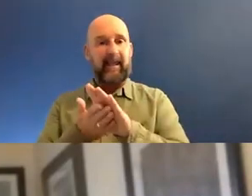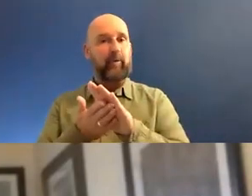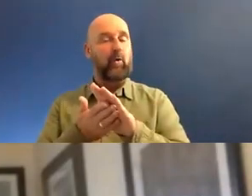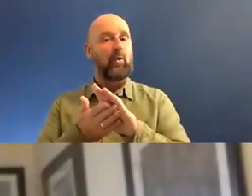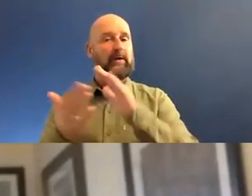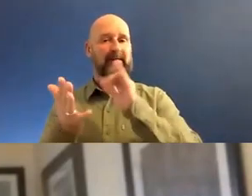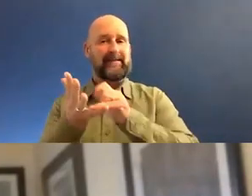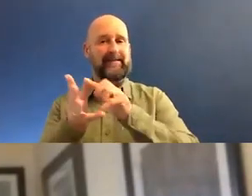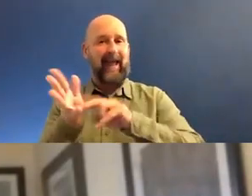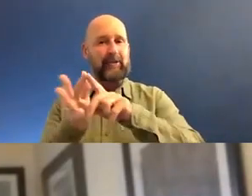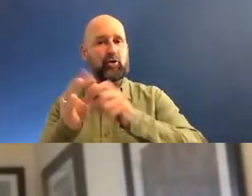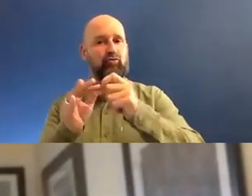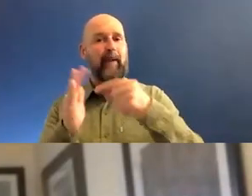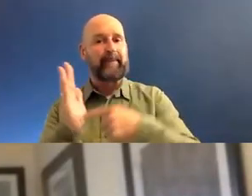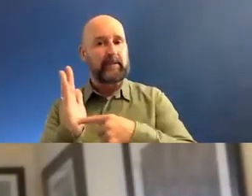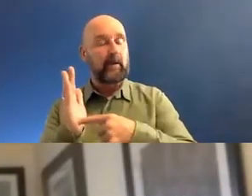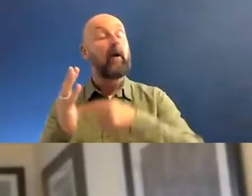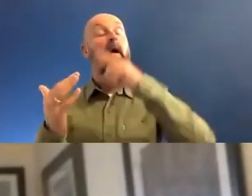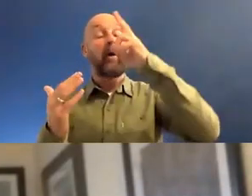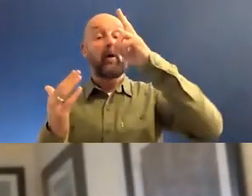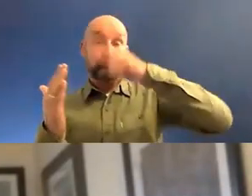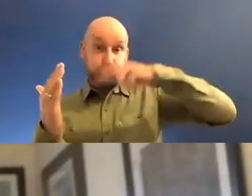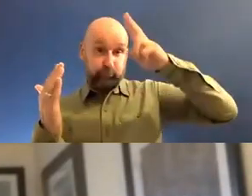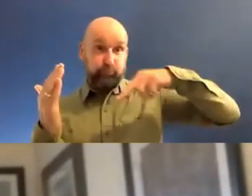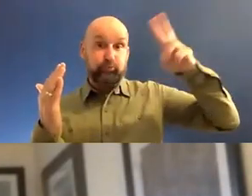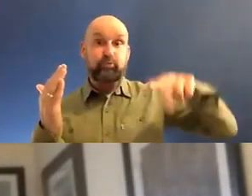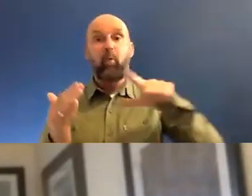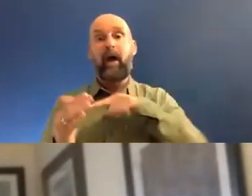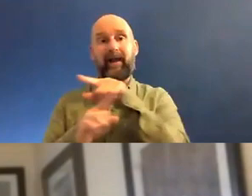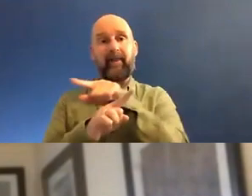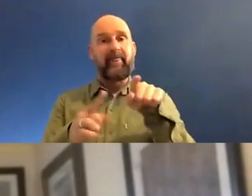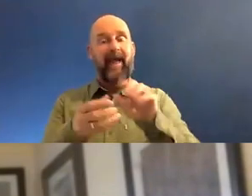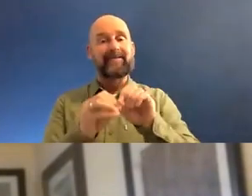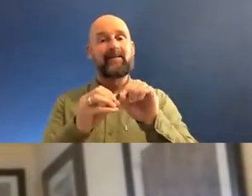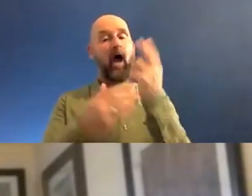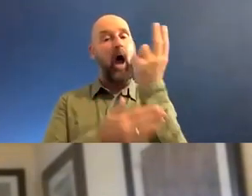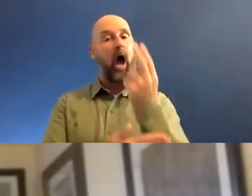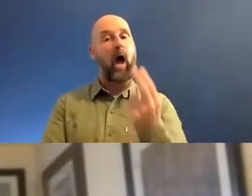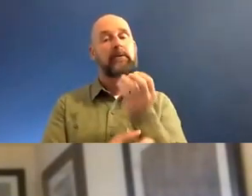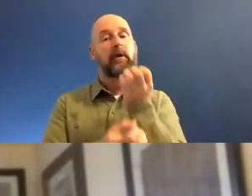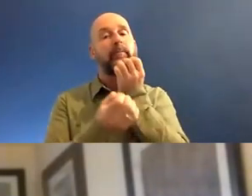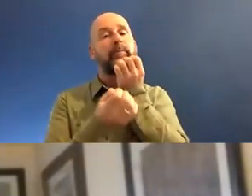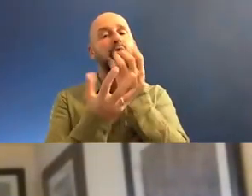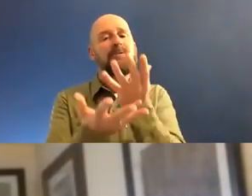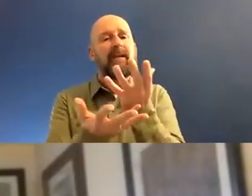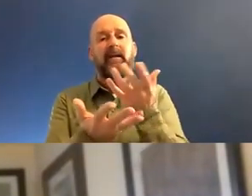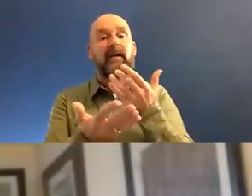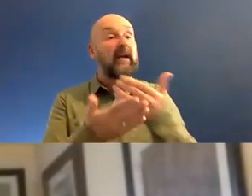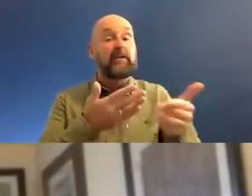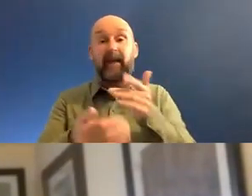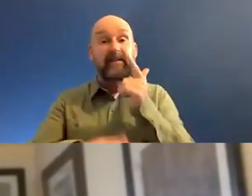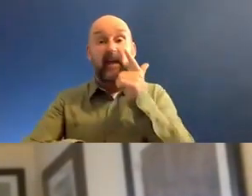because for me, the, the beauty of the art, whichever form it takes, whether it's film